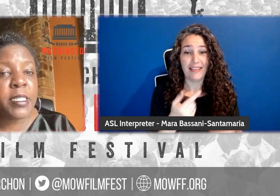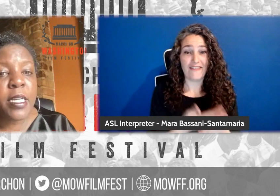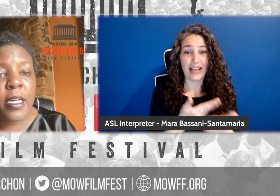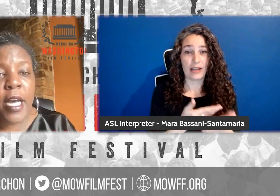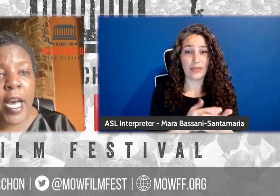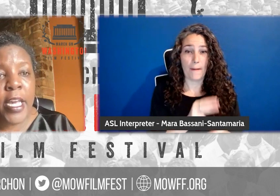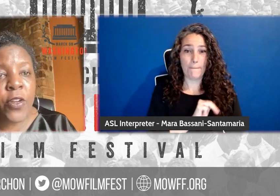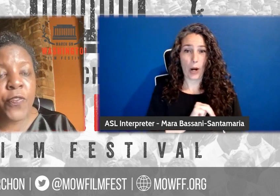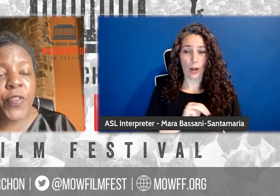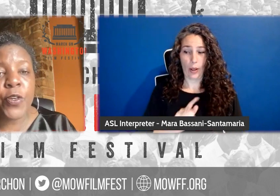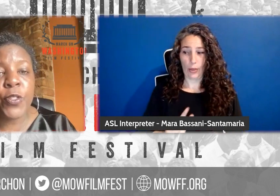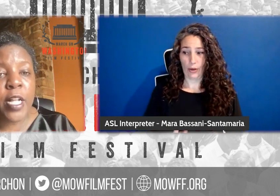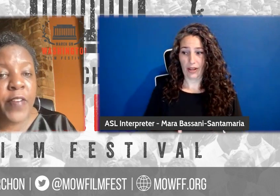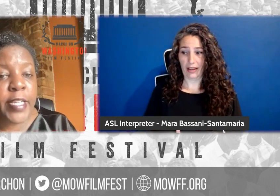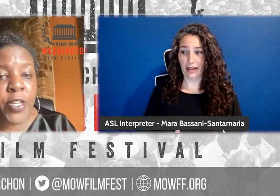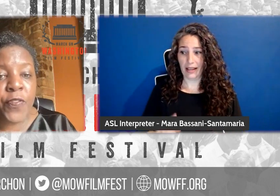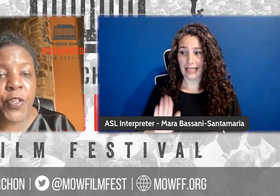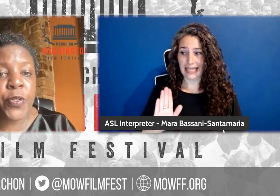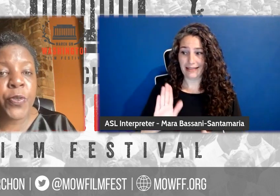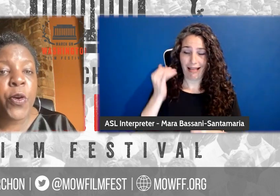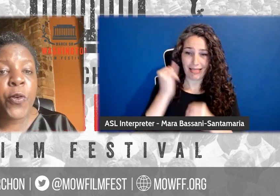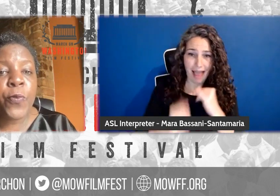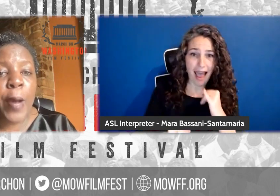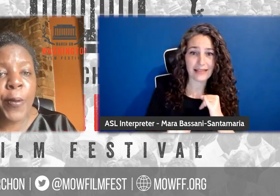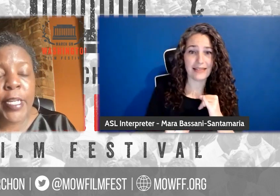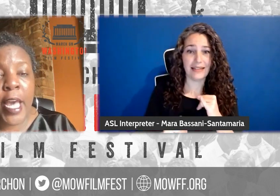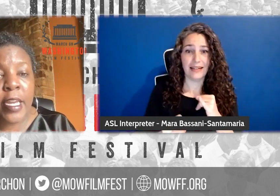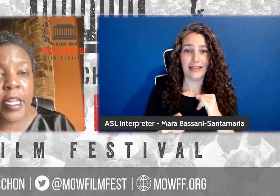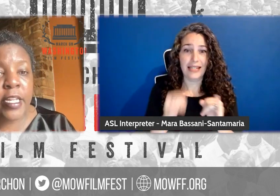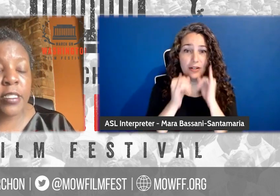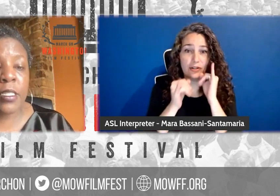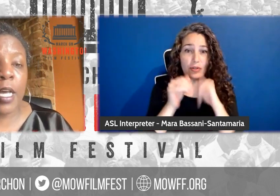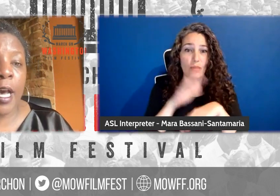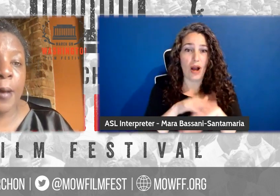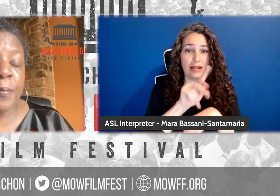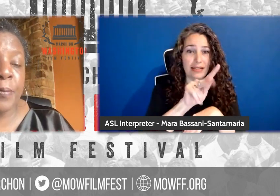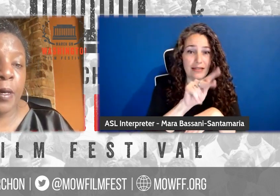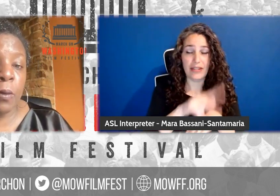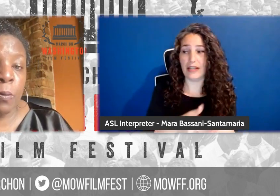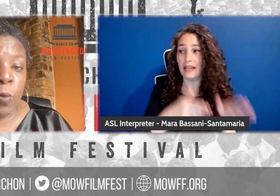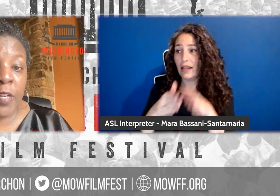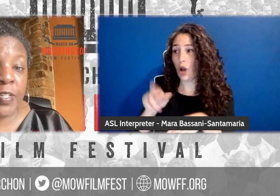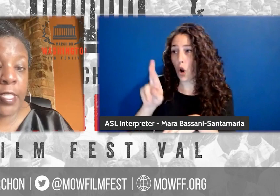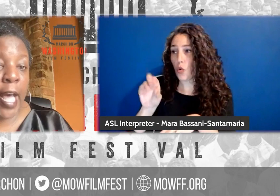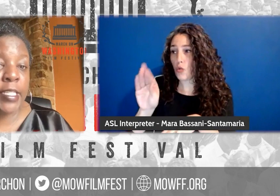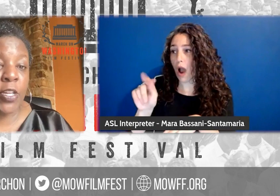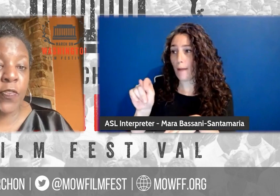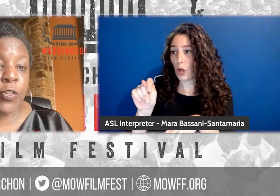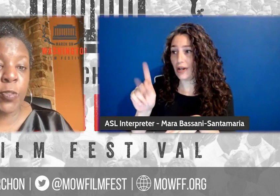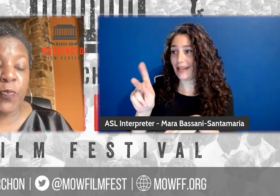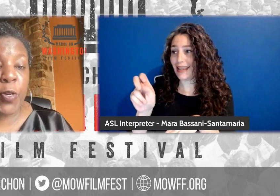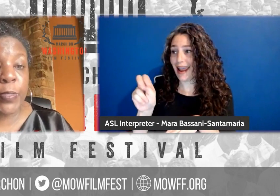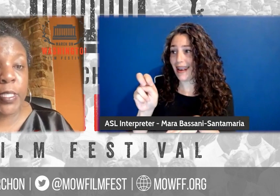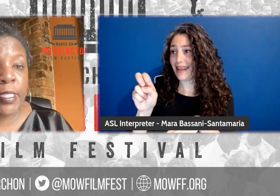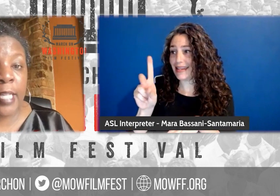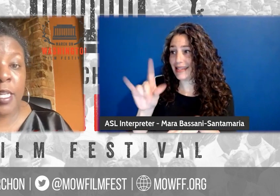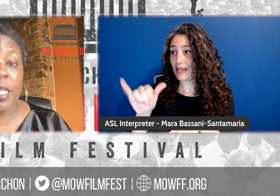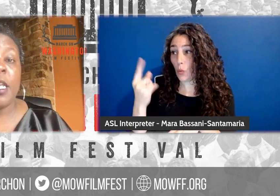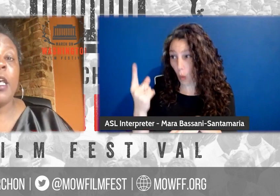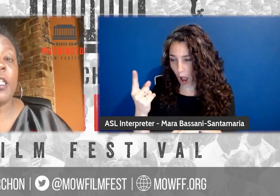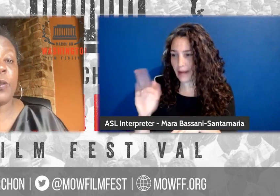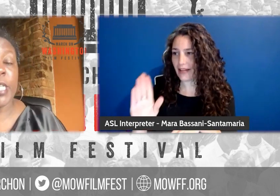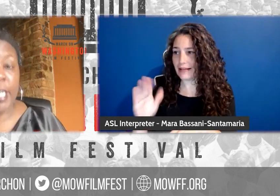last interview, televised interview, Robert Kennedy's, one of his last interviews before he was